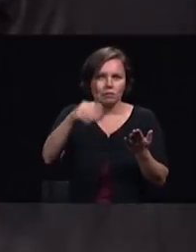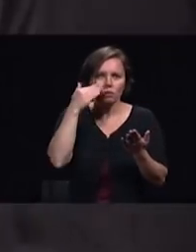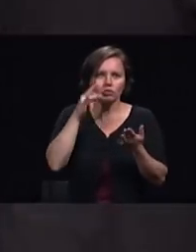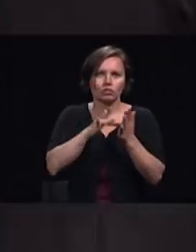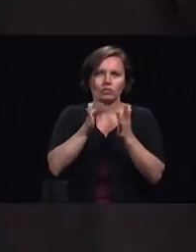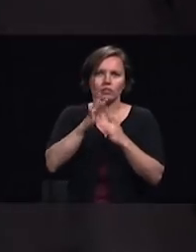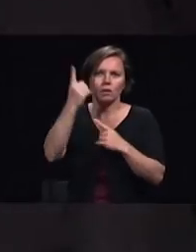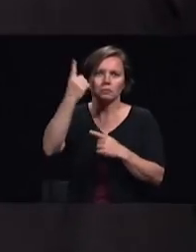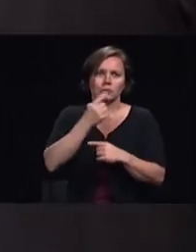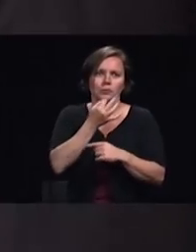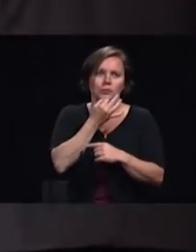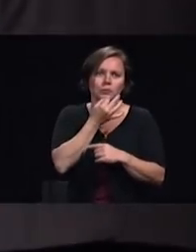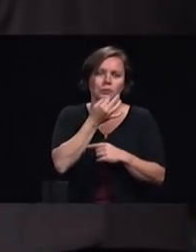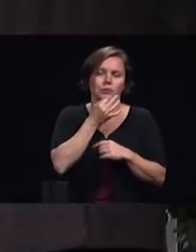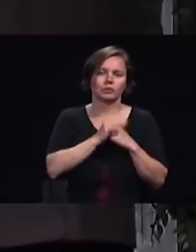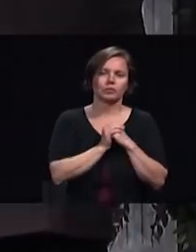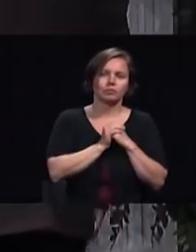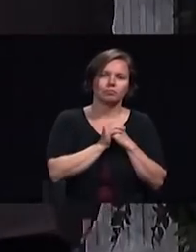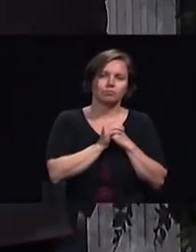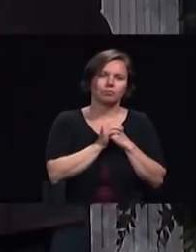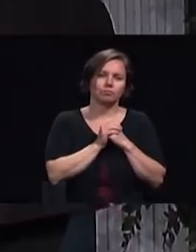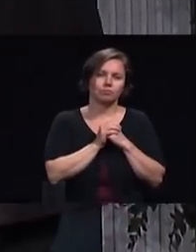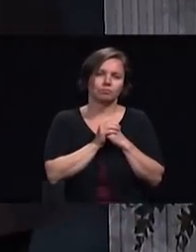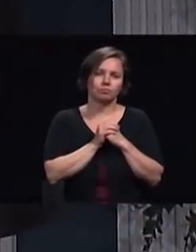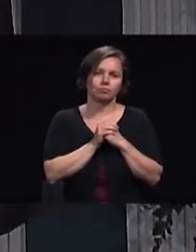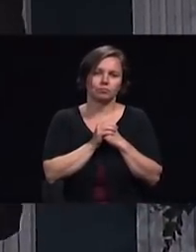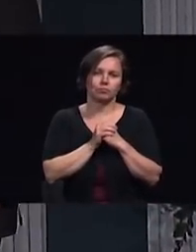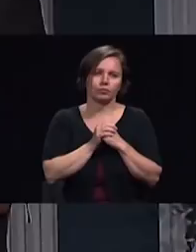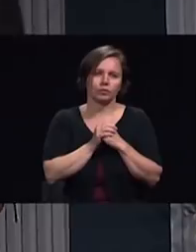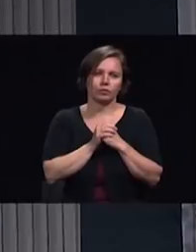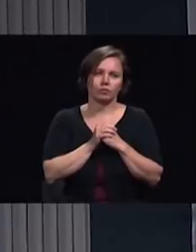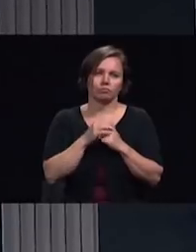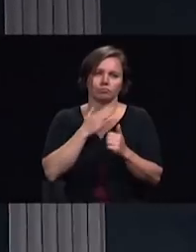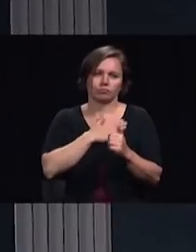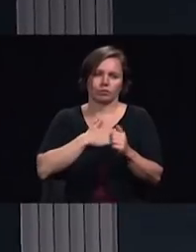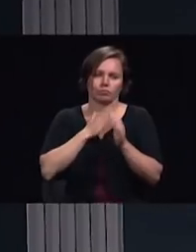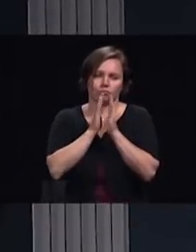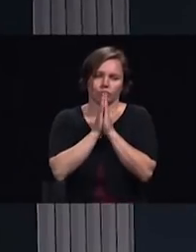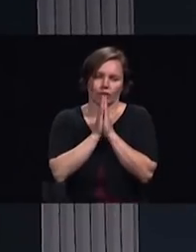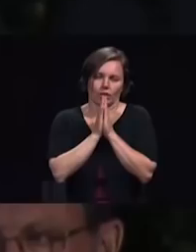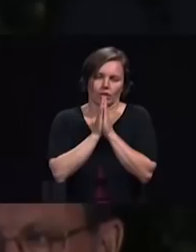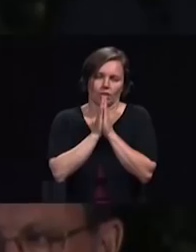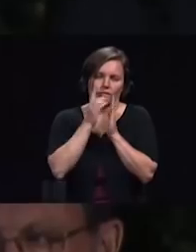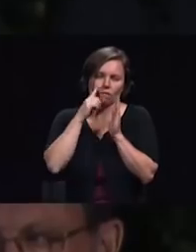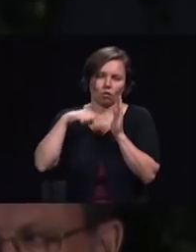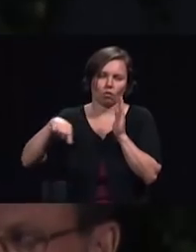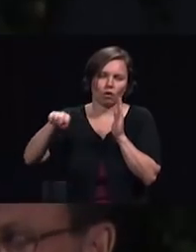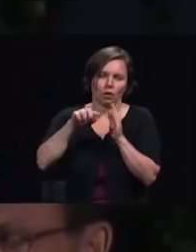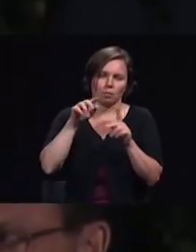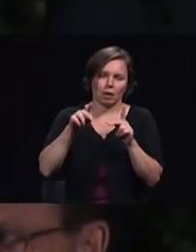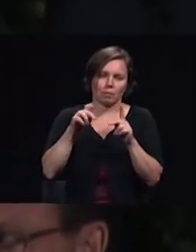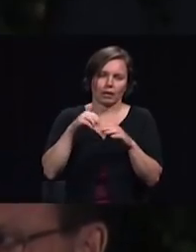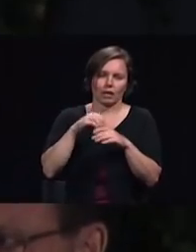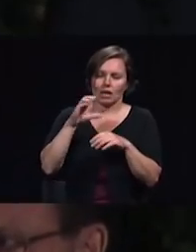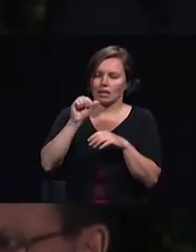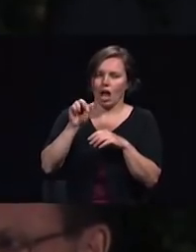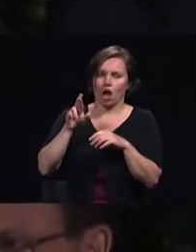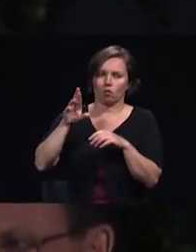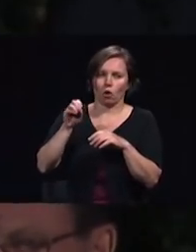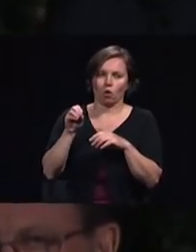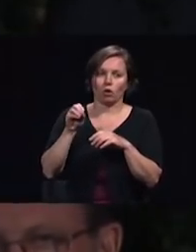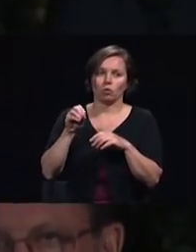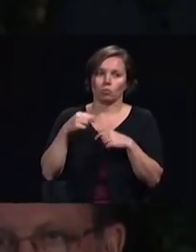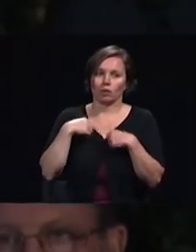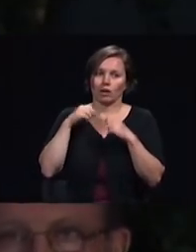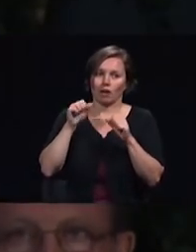pray for the people of Cairo you know we could have asked any number of you to give reports of how God is leading in